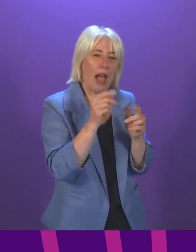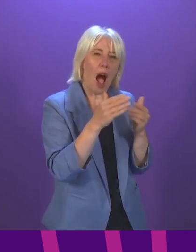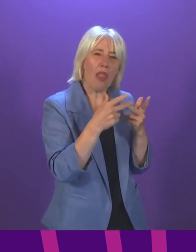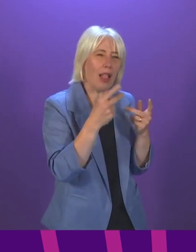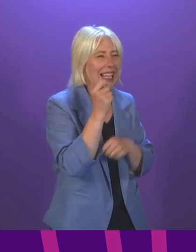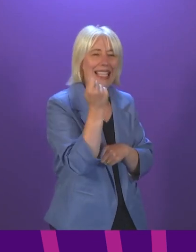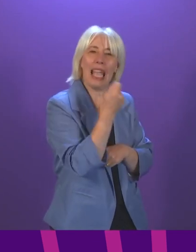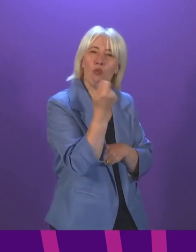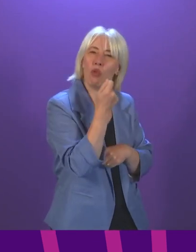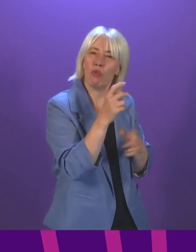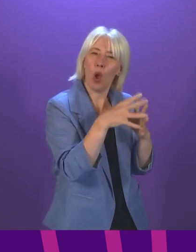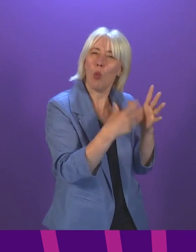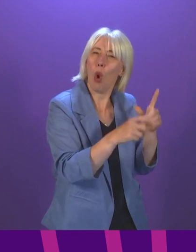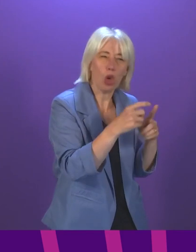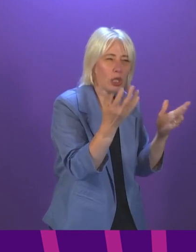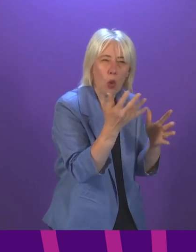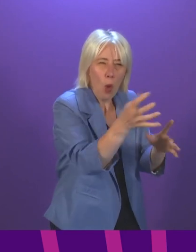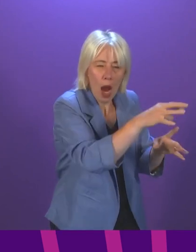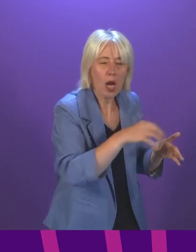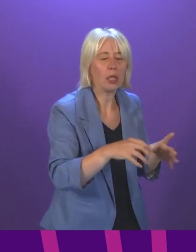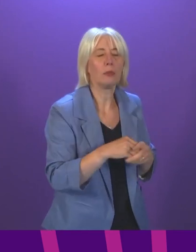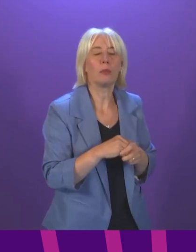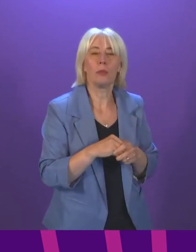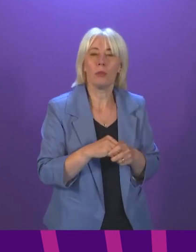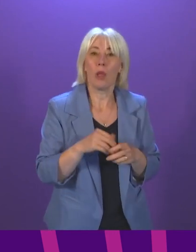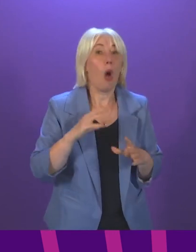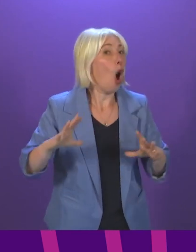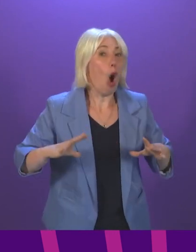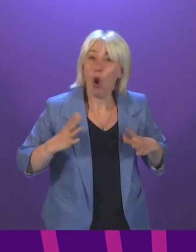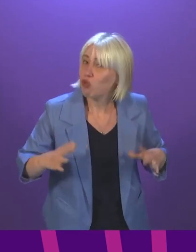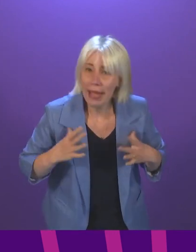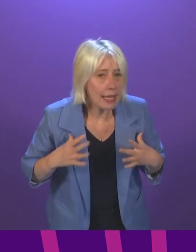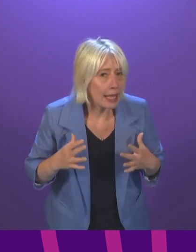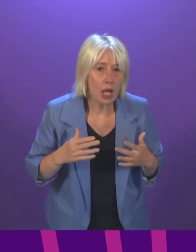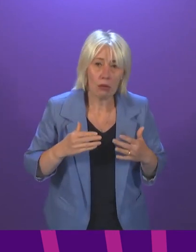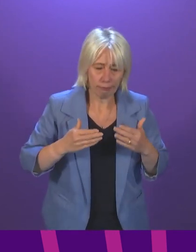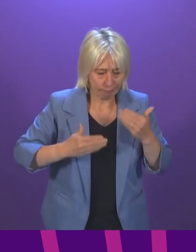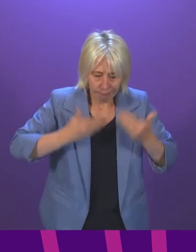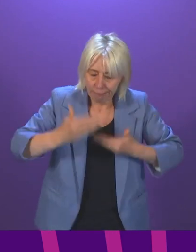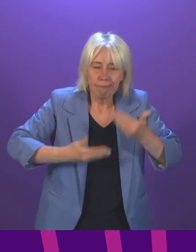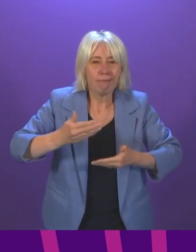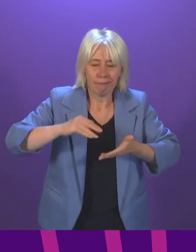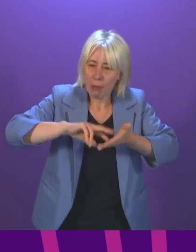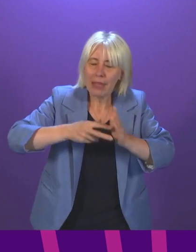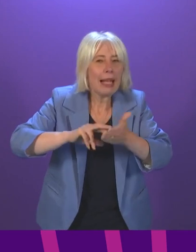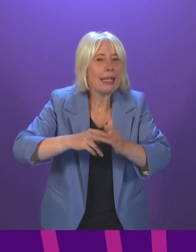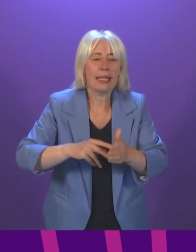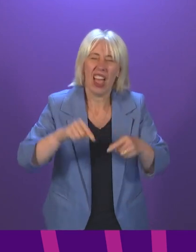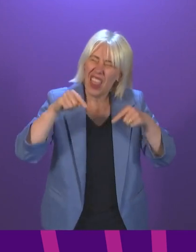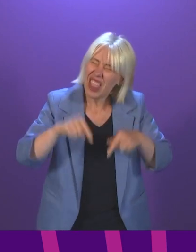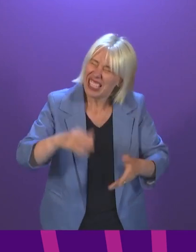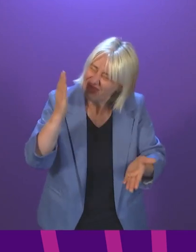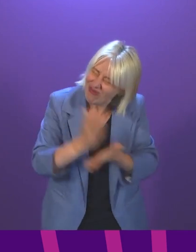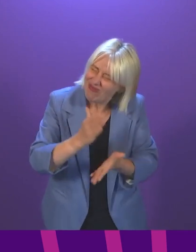things that we are being asked about today, we are already taking forward. This is an incredibly